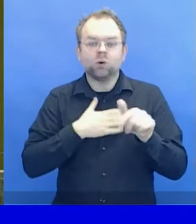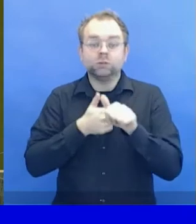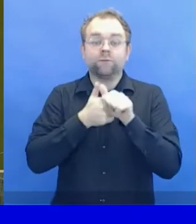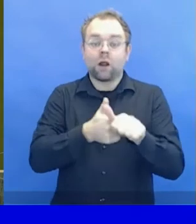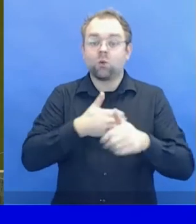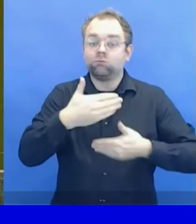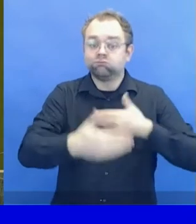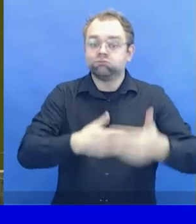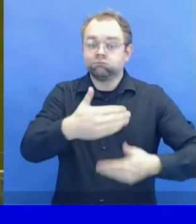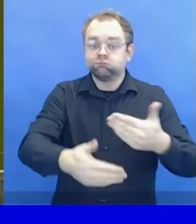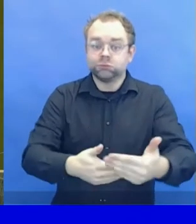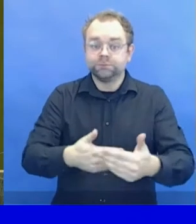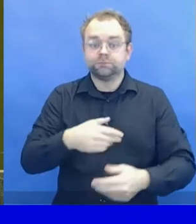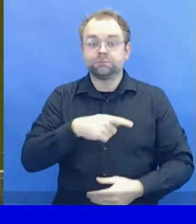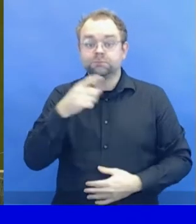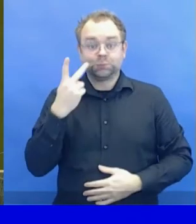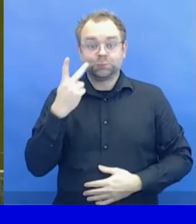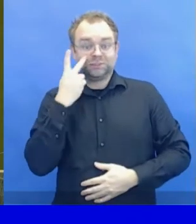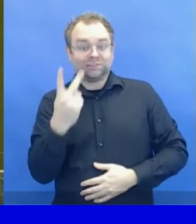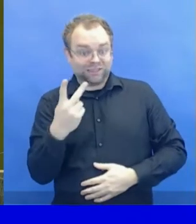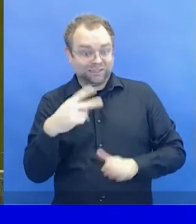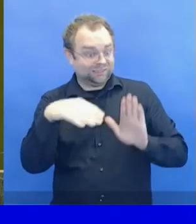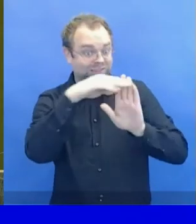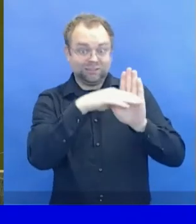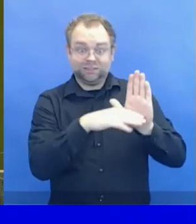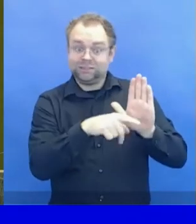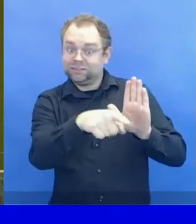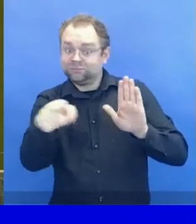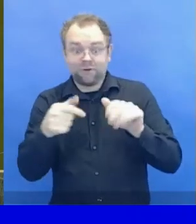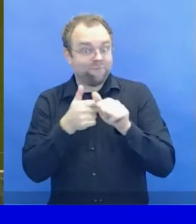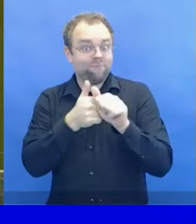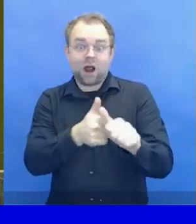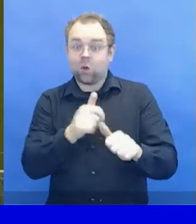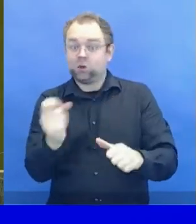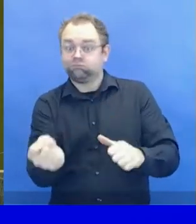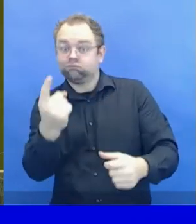and suspend or adjourn the meeting as needed.